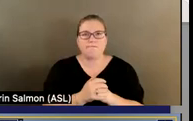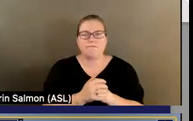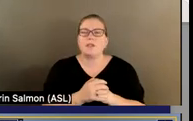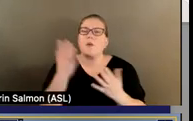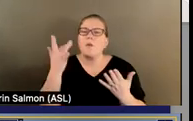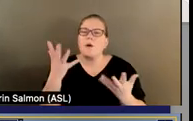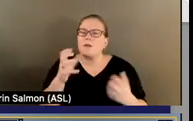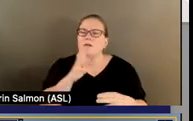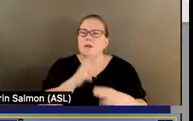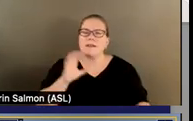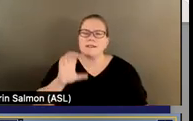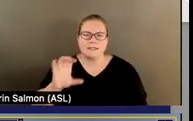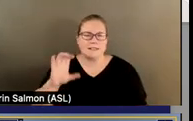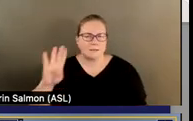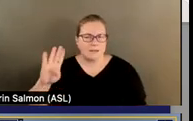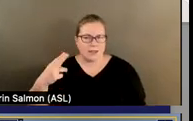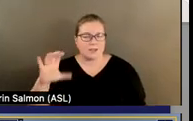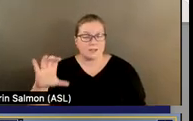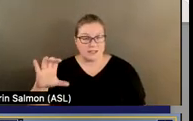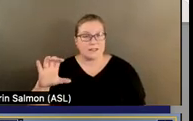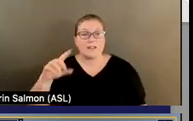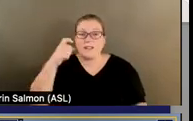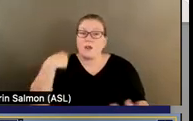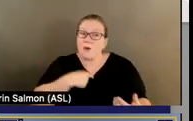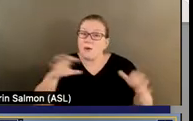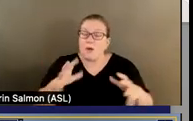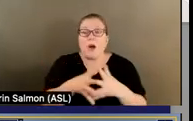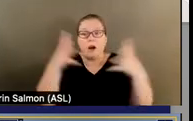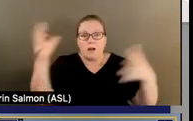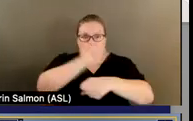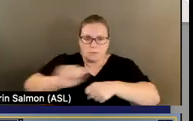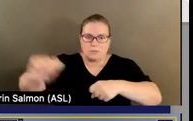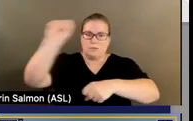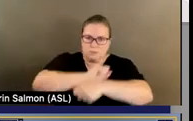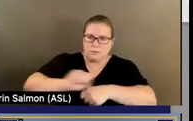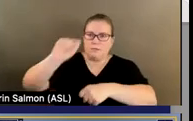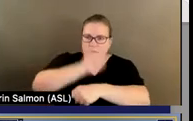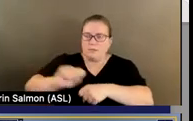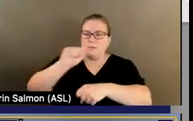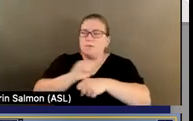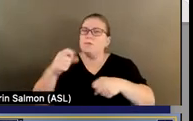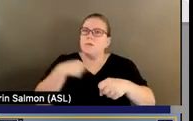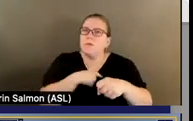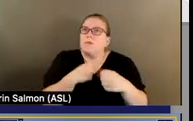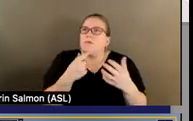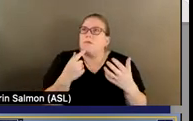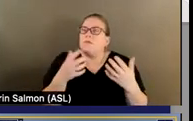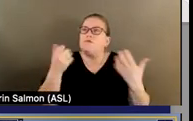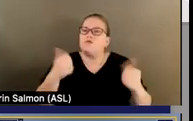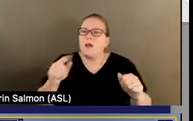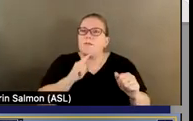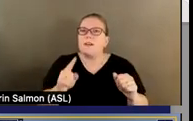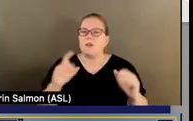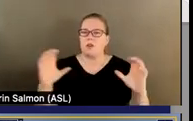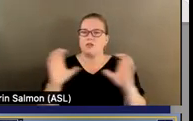CCBHCs is one, because we're doing a lot of work here in Georgia around building out the certified community